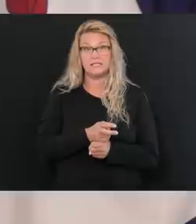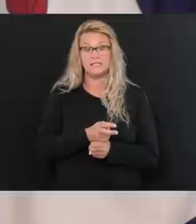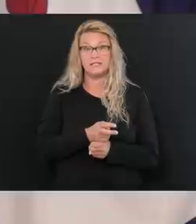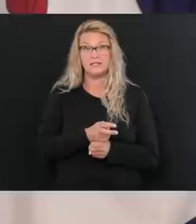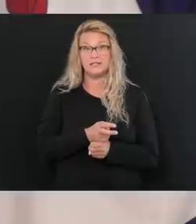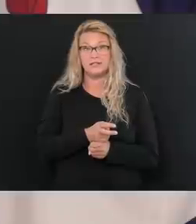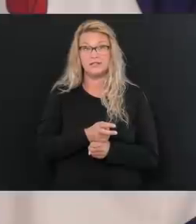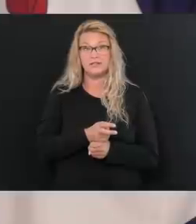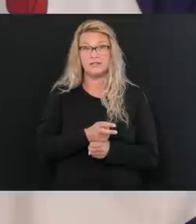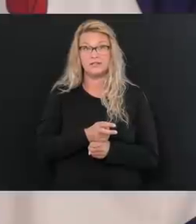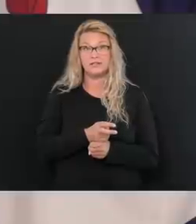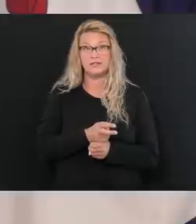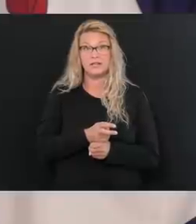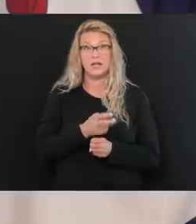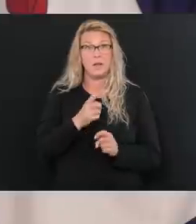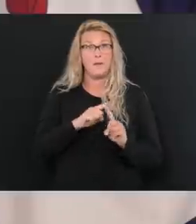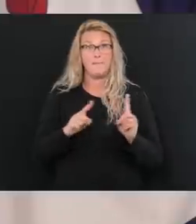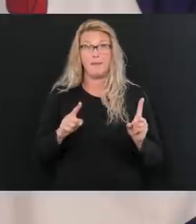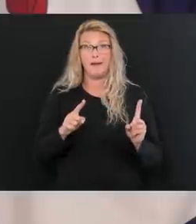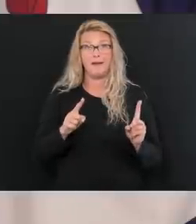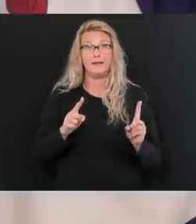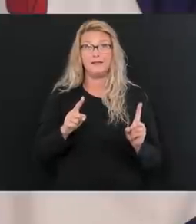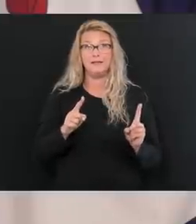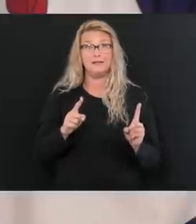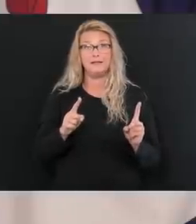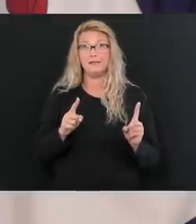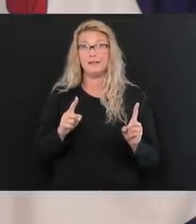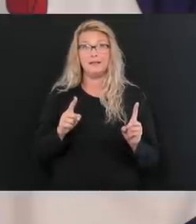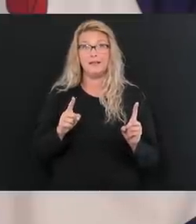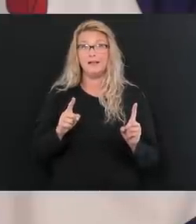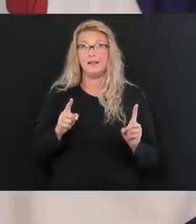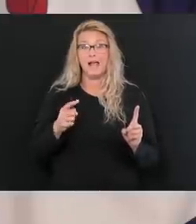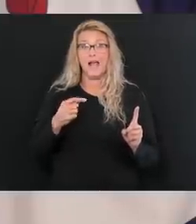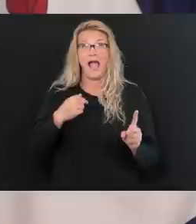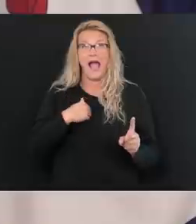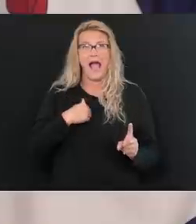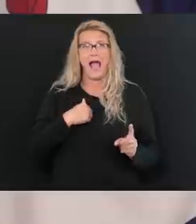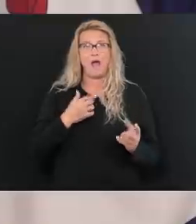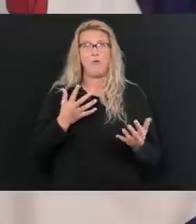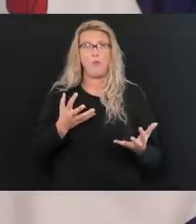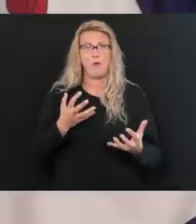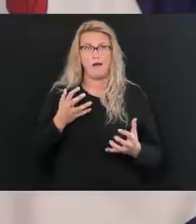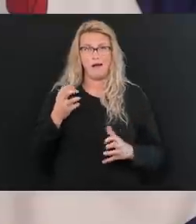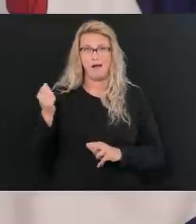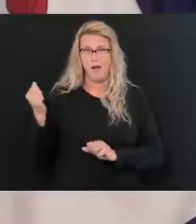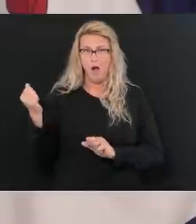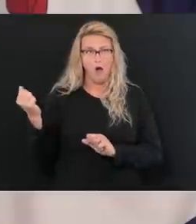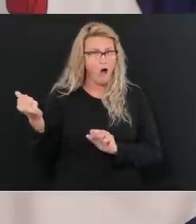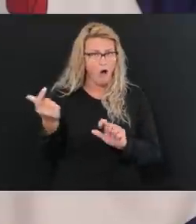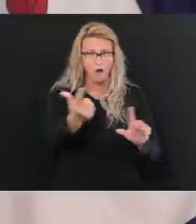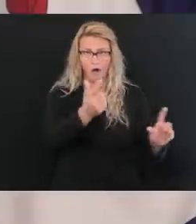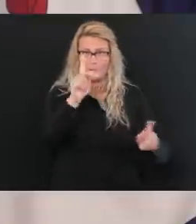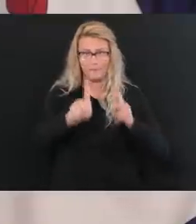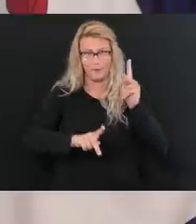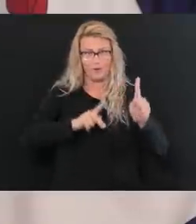I keep going back to just this. I think all of us that are out there,